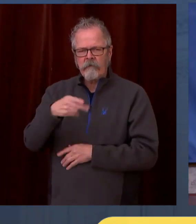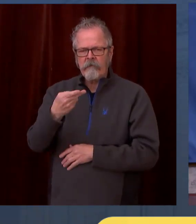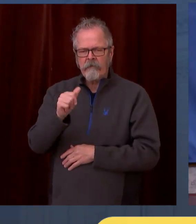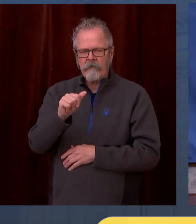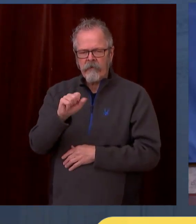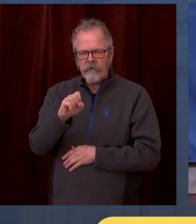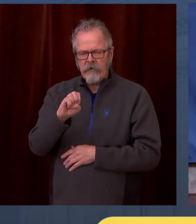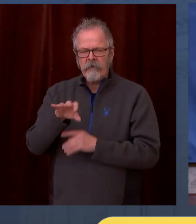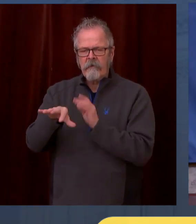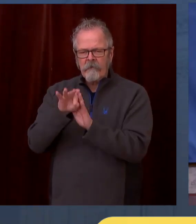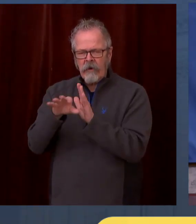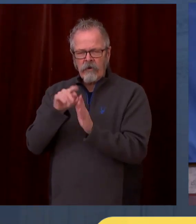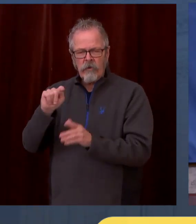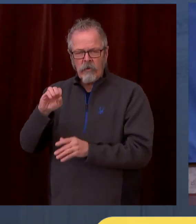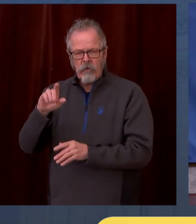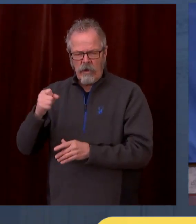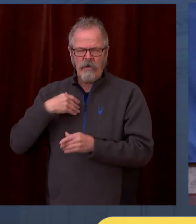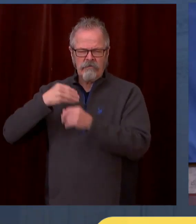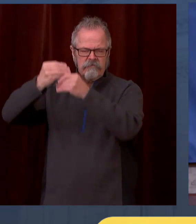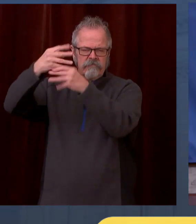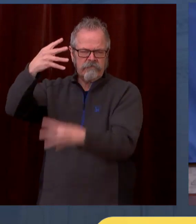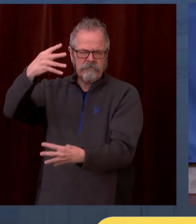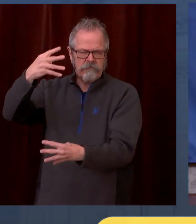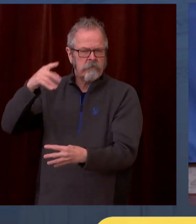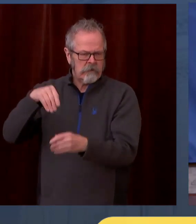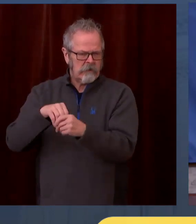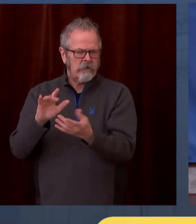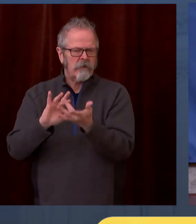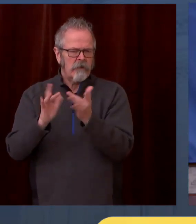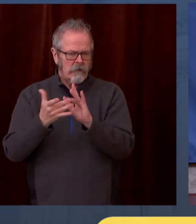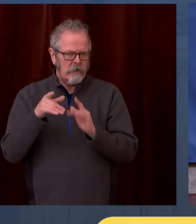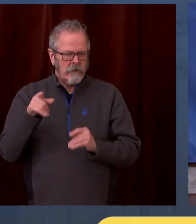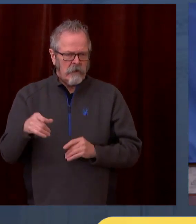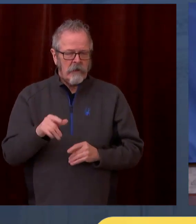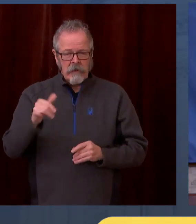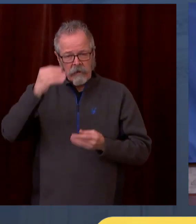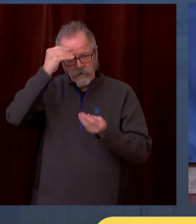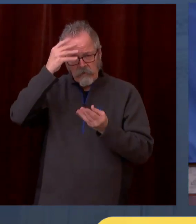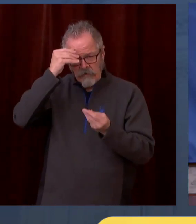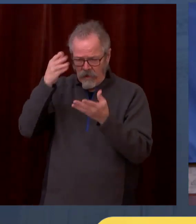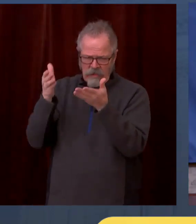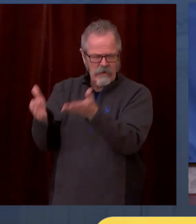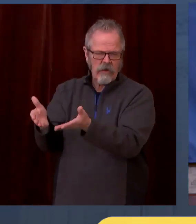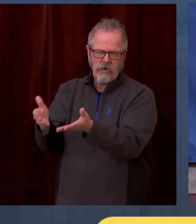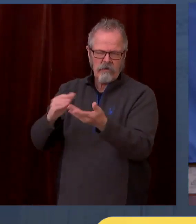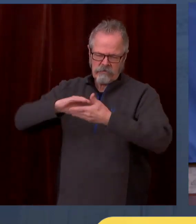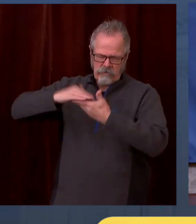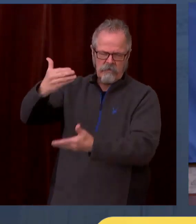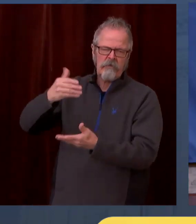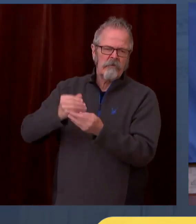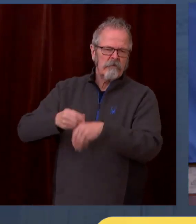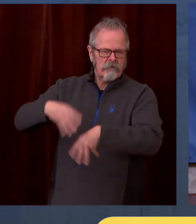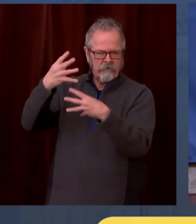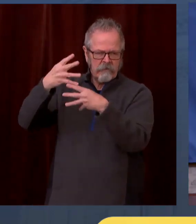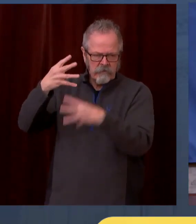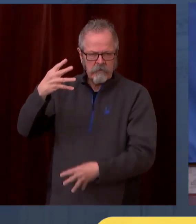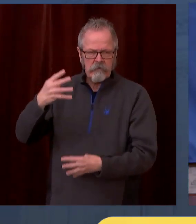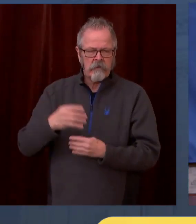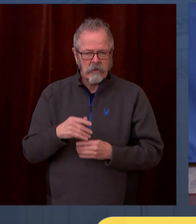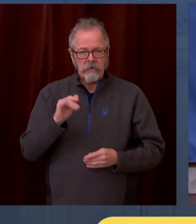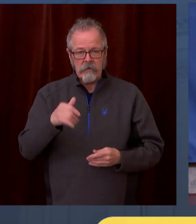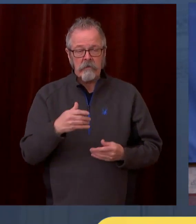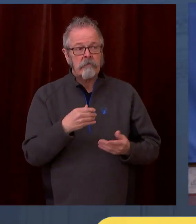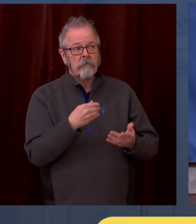Now, obviously, we still want more doses, we can take all the doses we can get in effect. And we're going to continue to adopt our